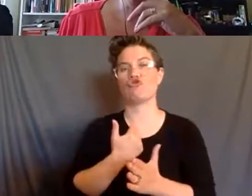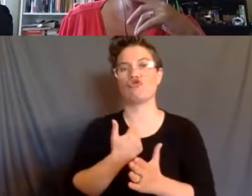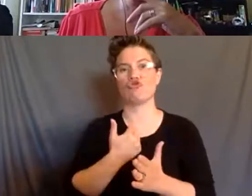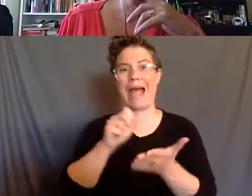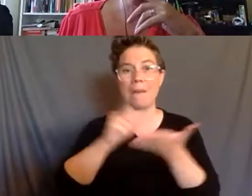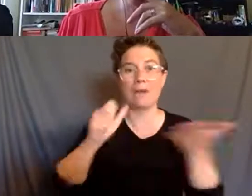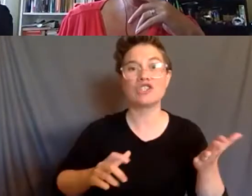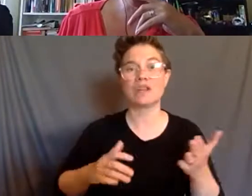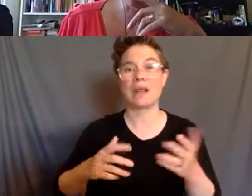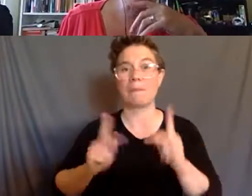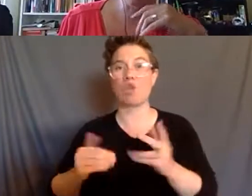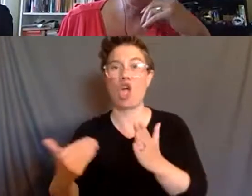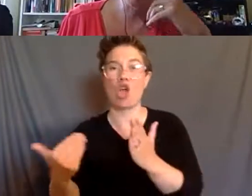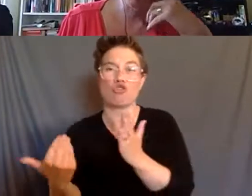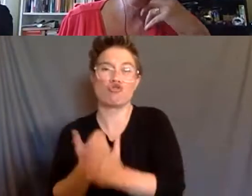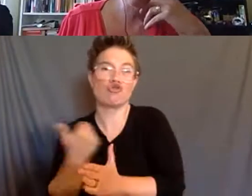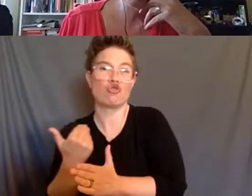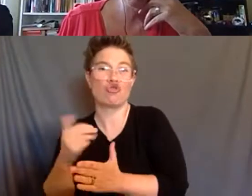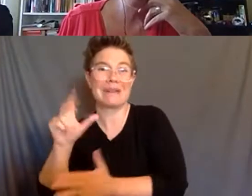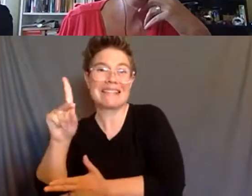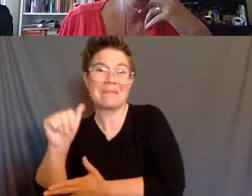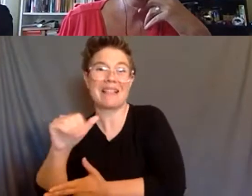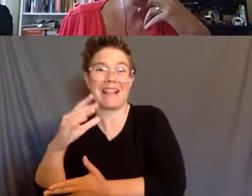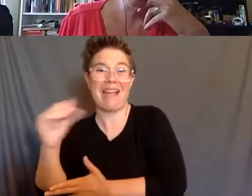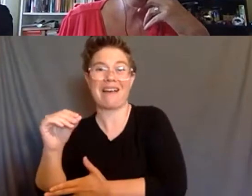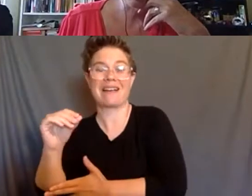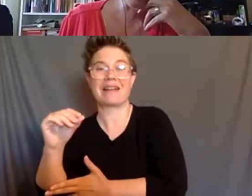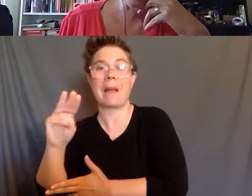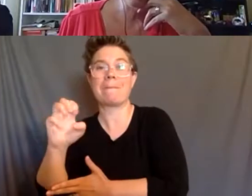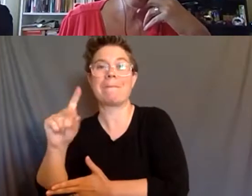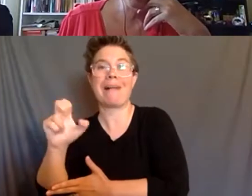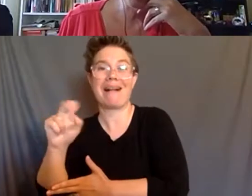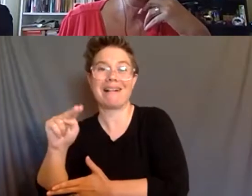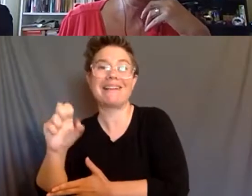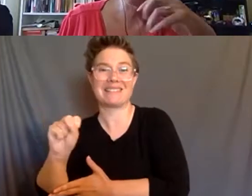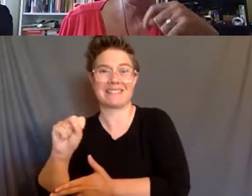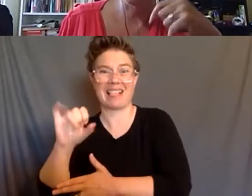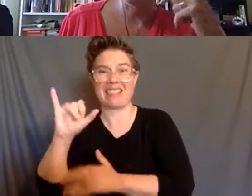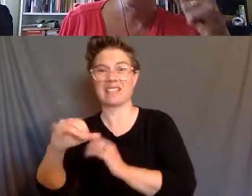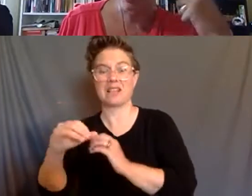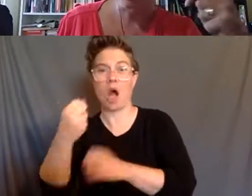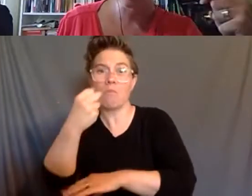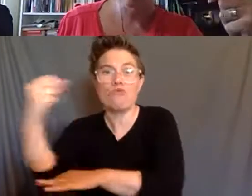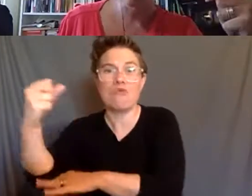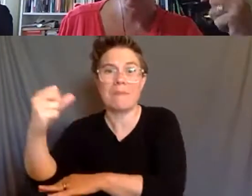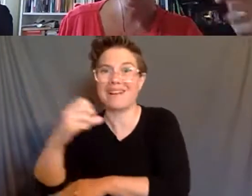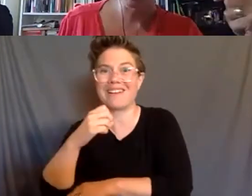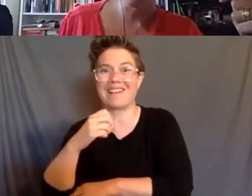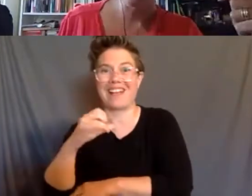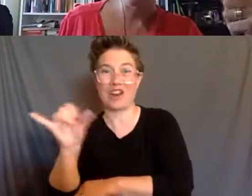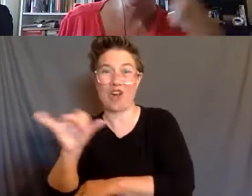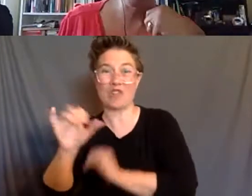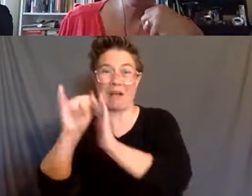who are new to madness. Disability and madness are political movements. They're political identities, too. Not everybody has been